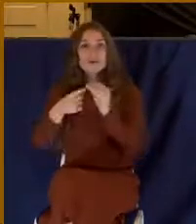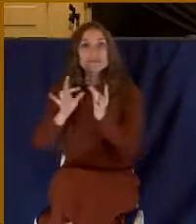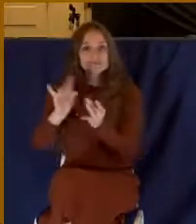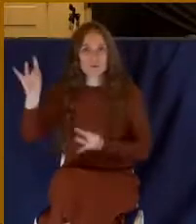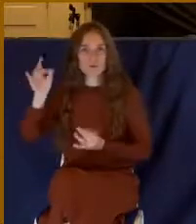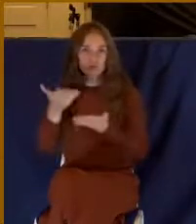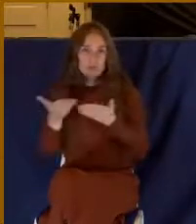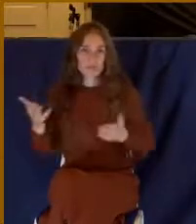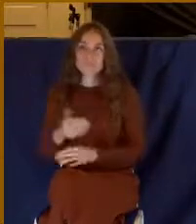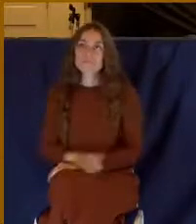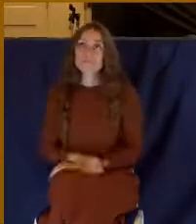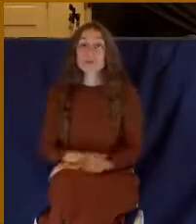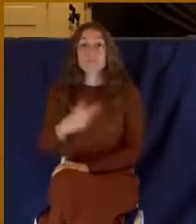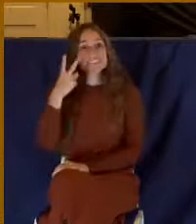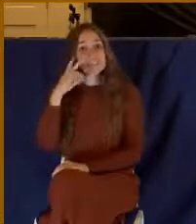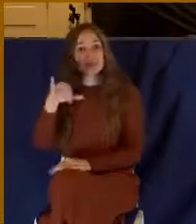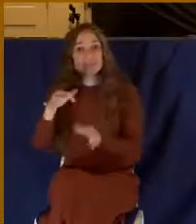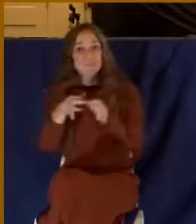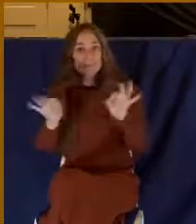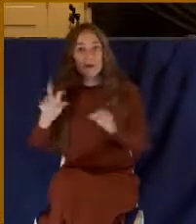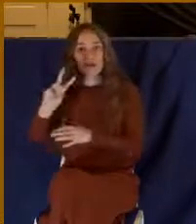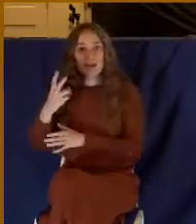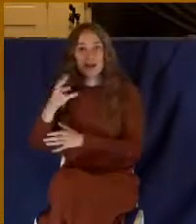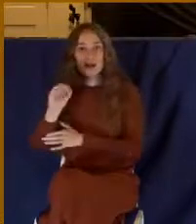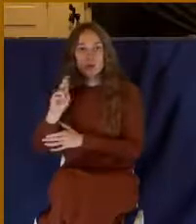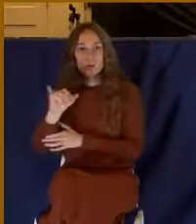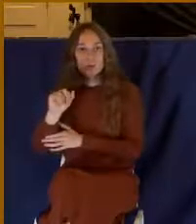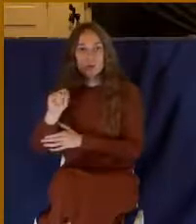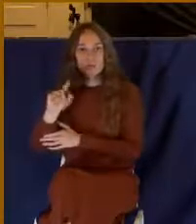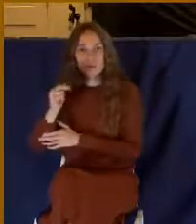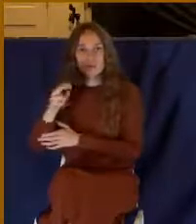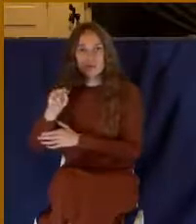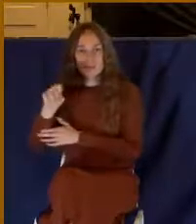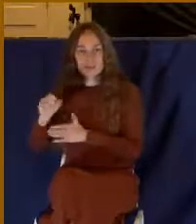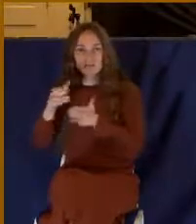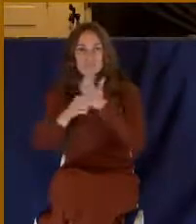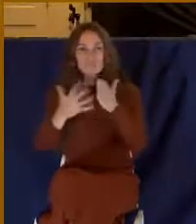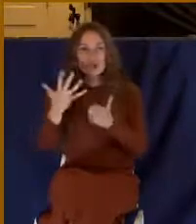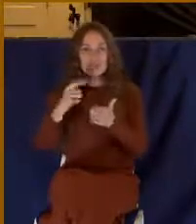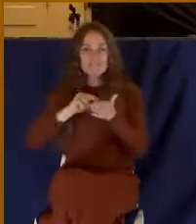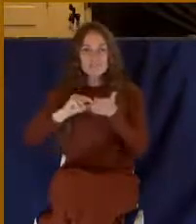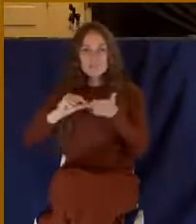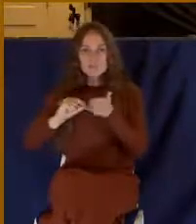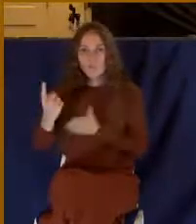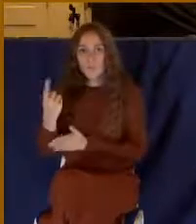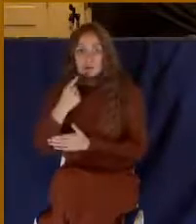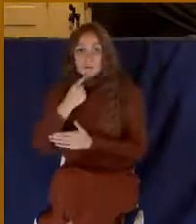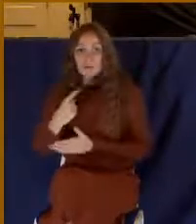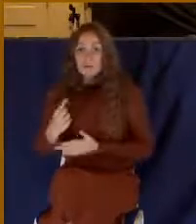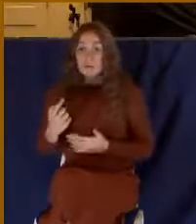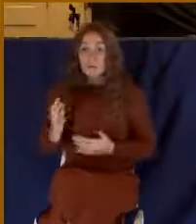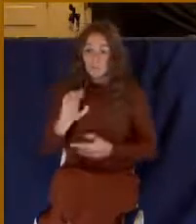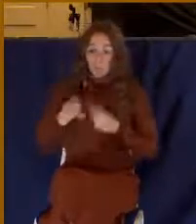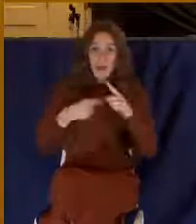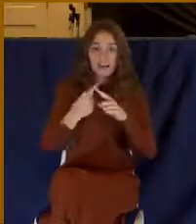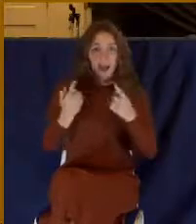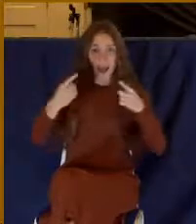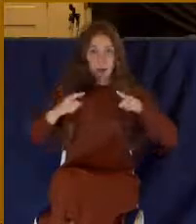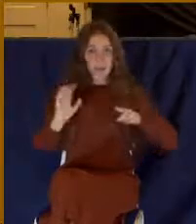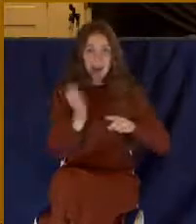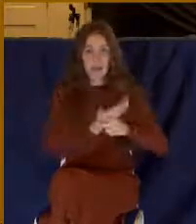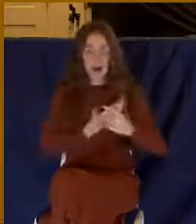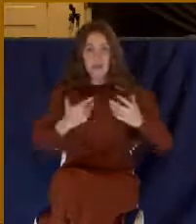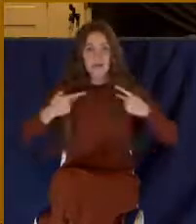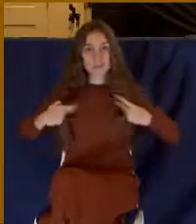in 2 Corinthians 5.1, when this tabernacle, this body here is no longer any good, when I move out of this